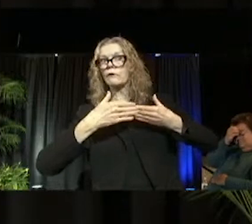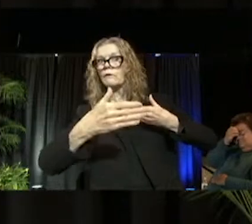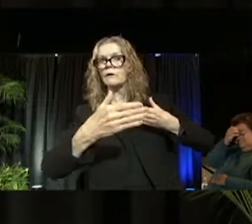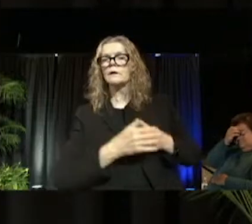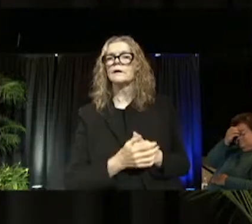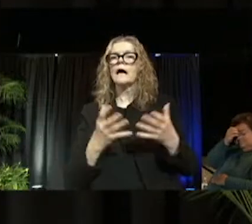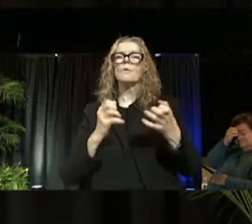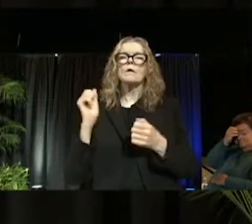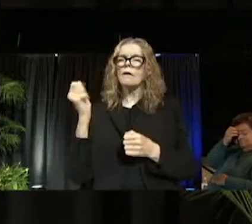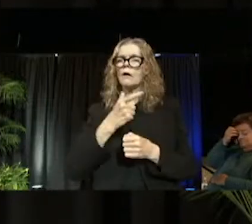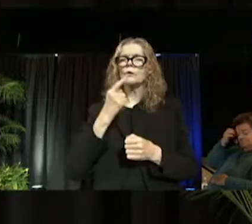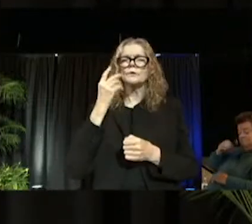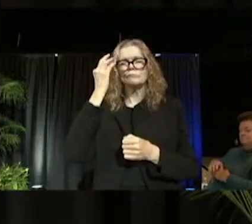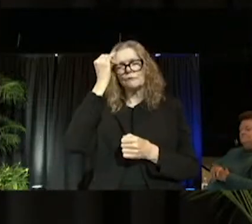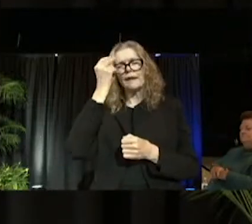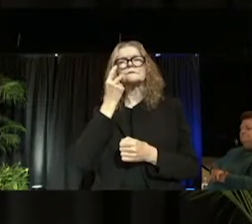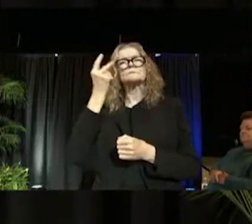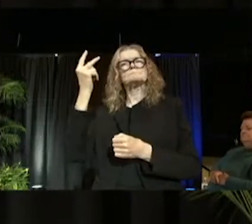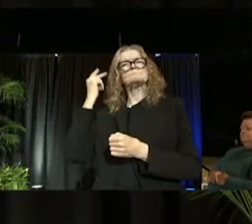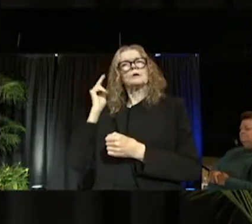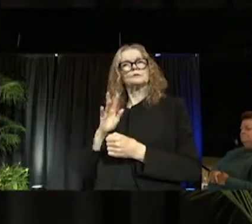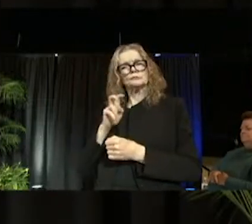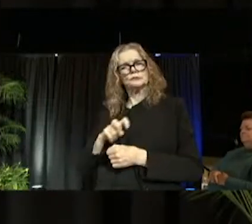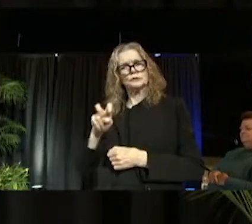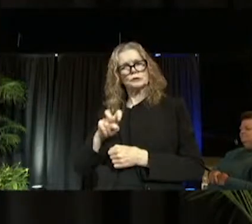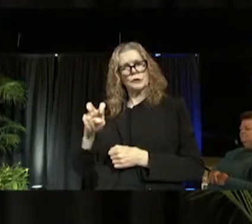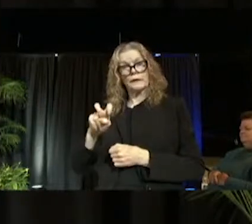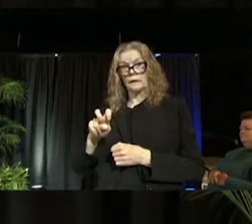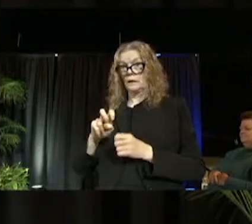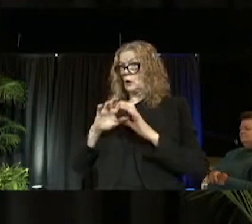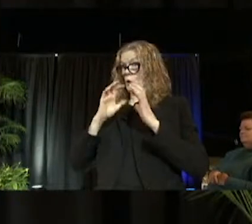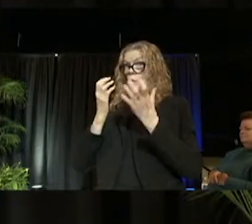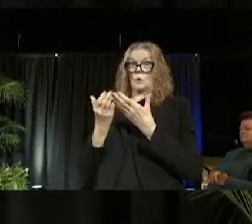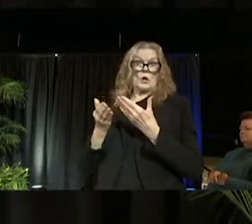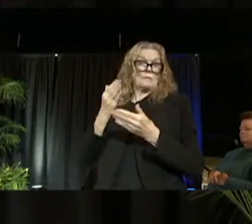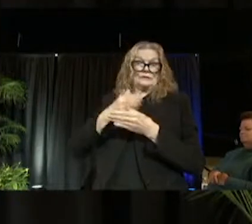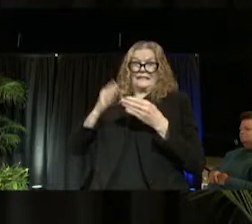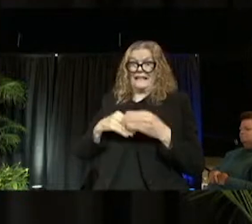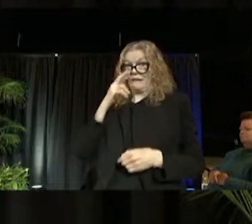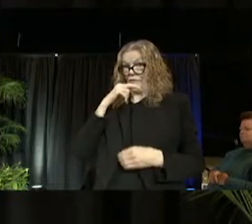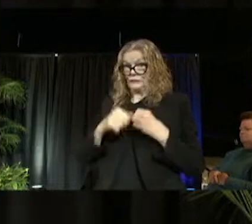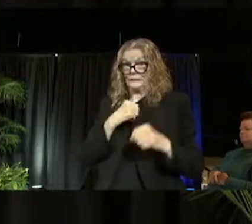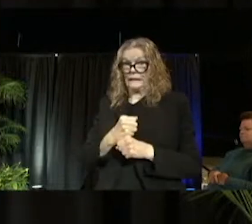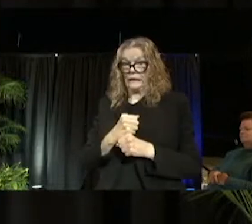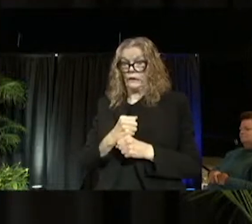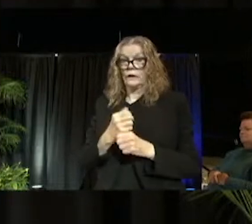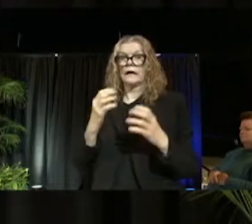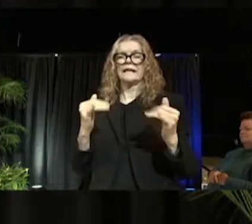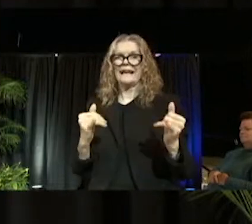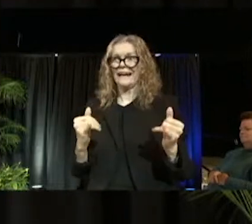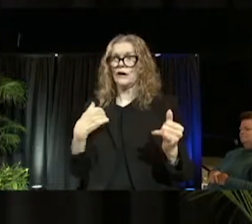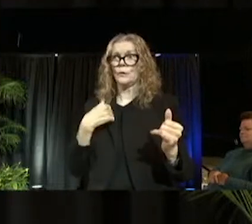us all to reflect on our journey. From the world almost ending freshman year to us surviving senioritis,